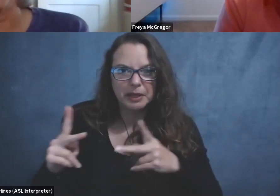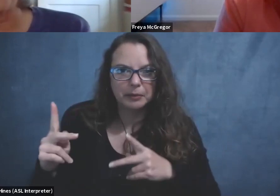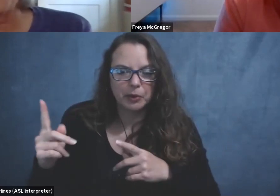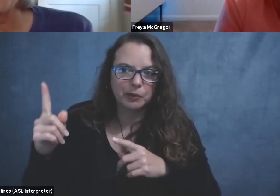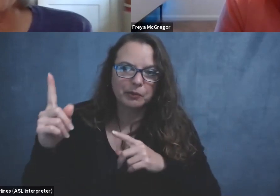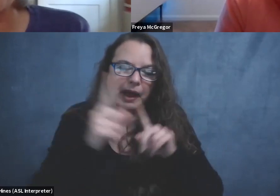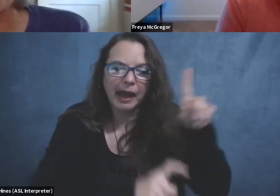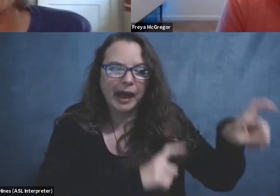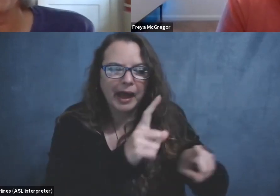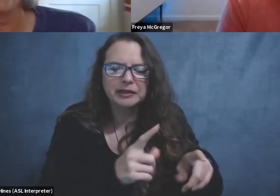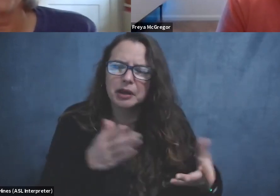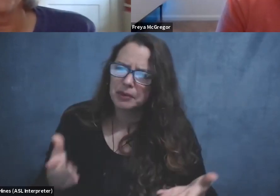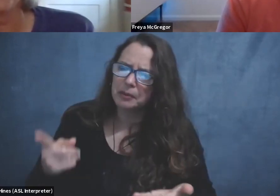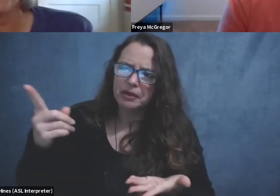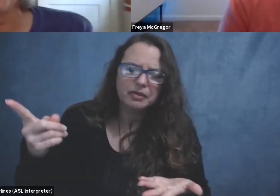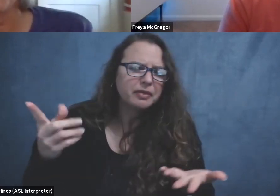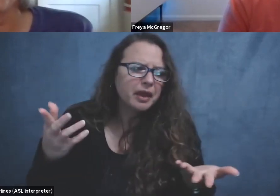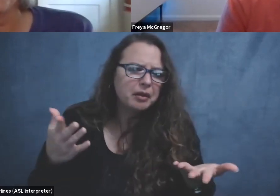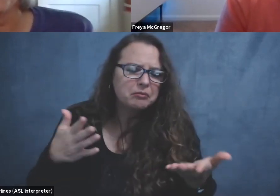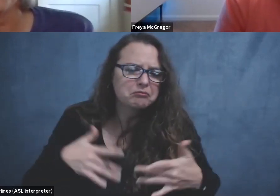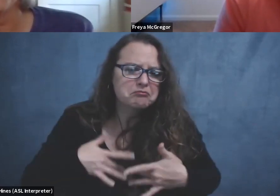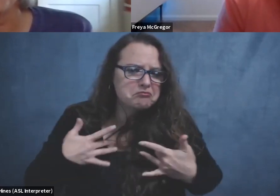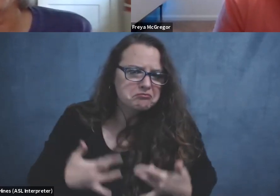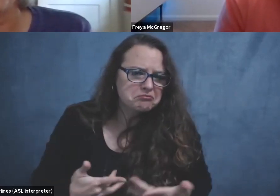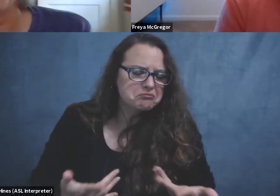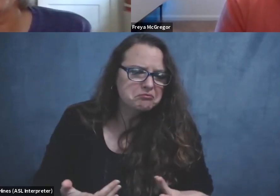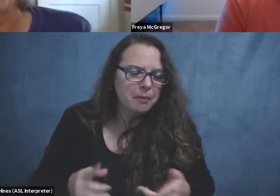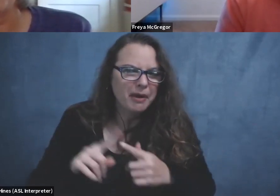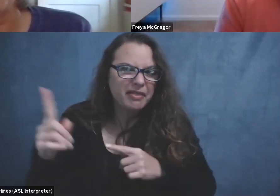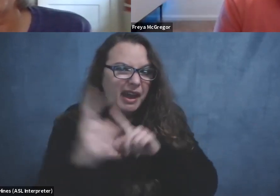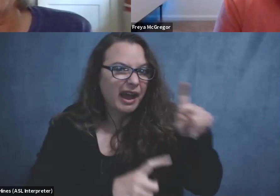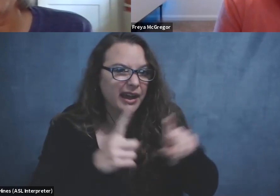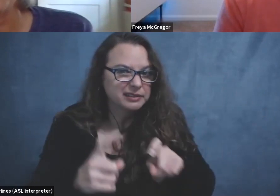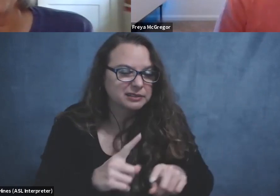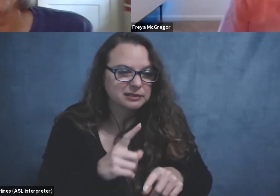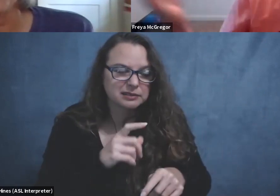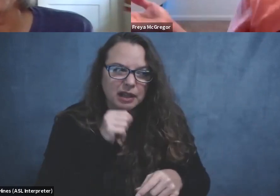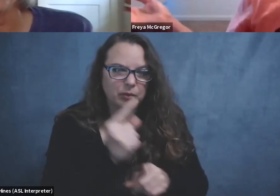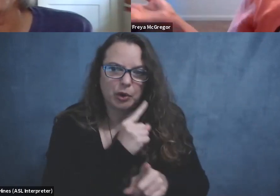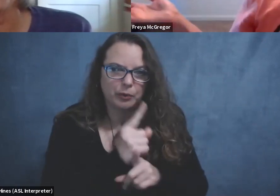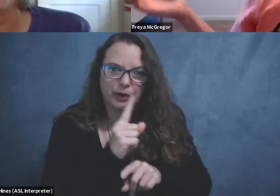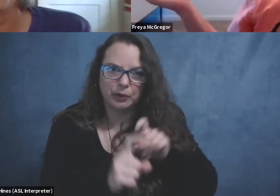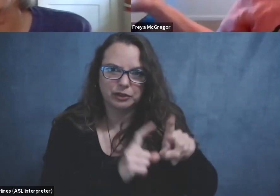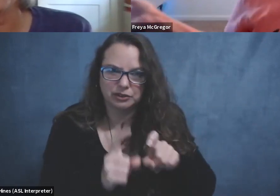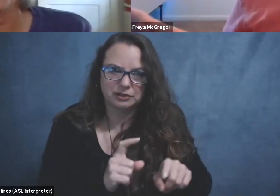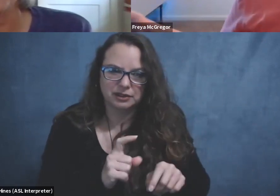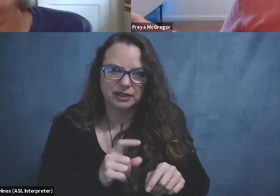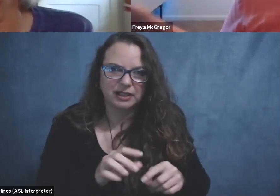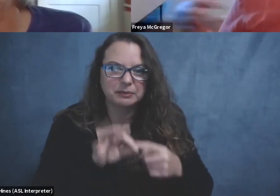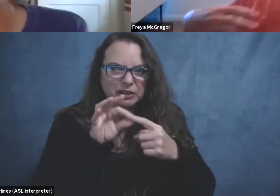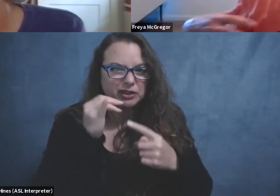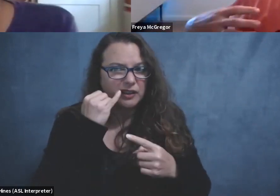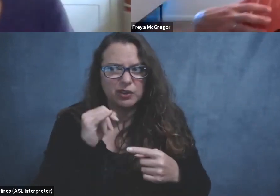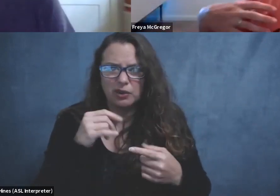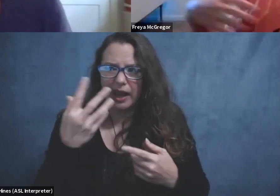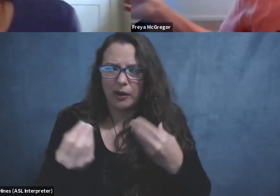curious people, questions that are really not appropriate and not okay to be asked, especially if you're just out trying to go birding